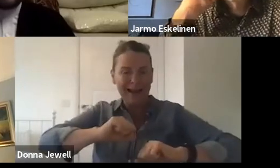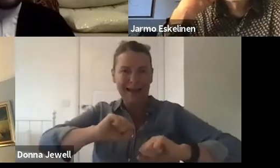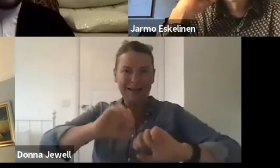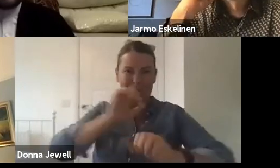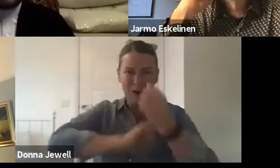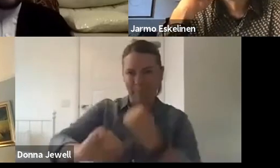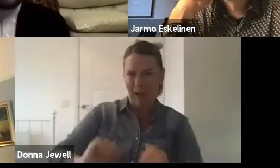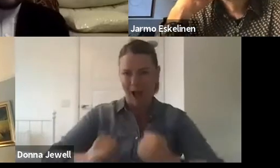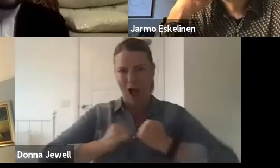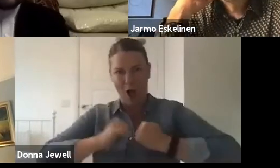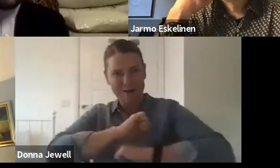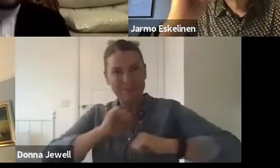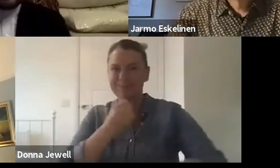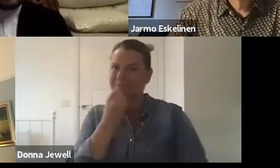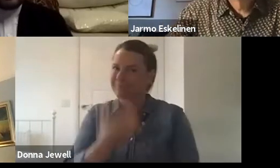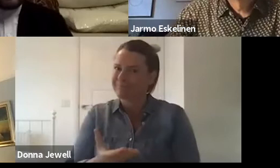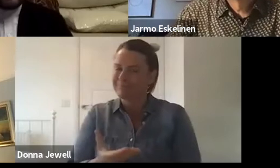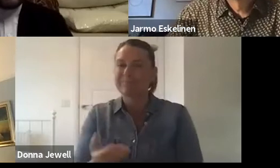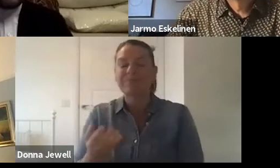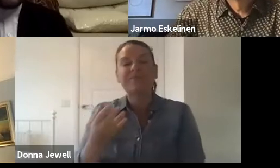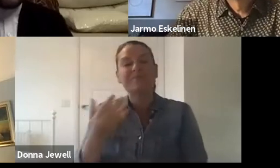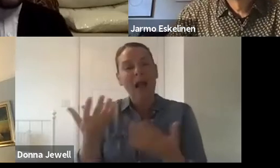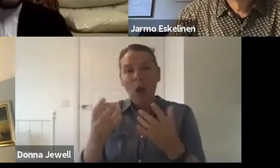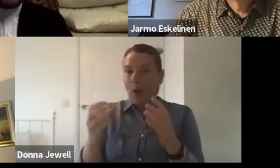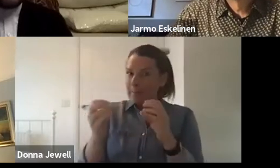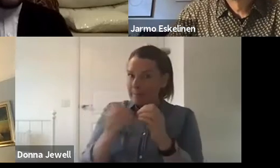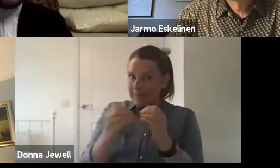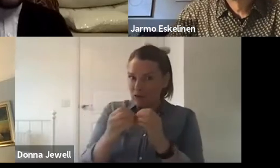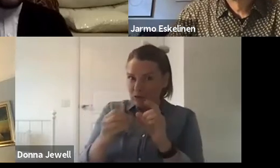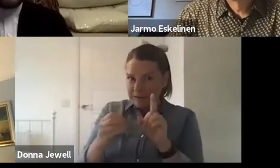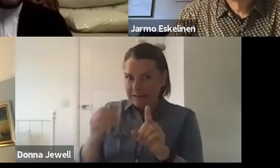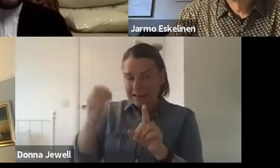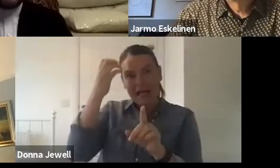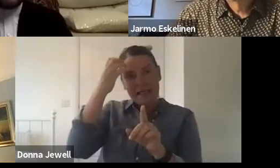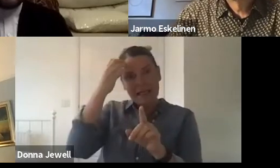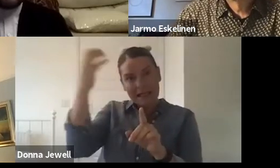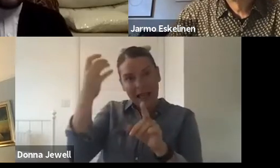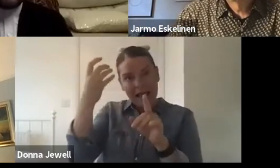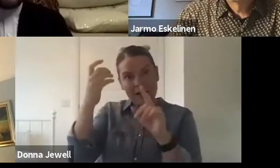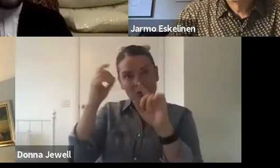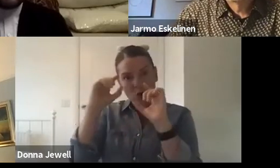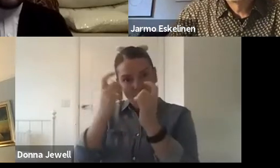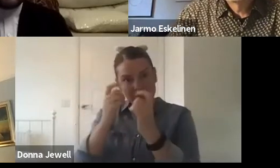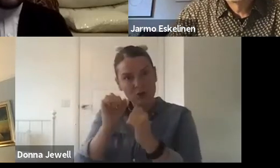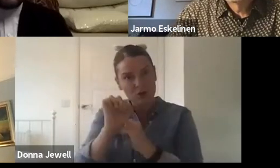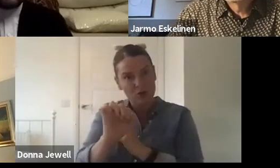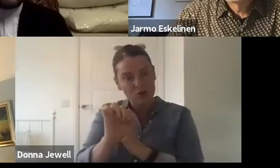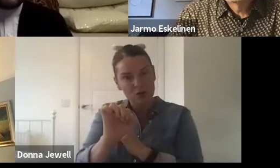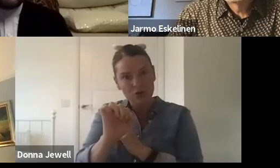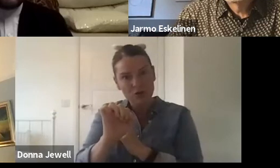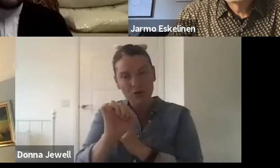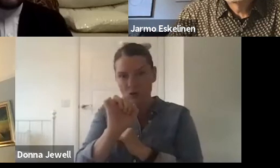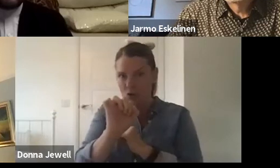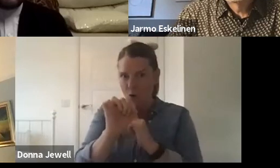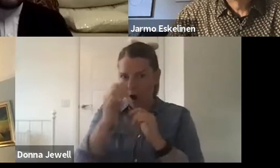King's is founded on that principle of bringing communities together across the university